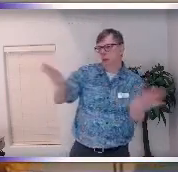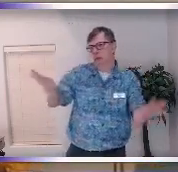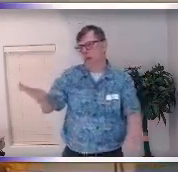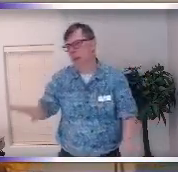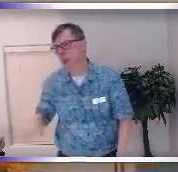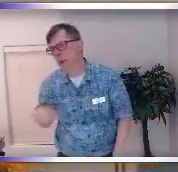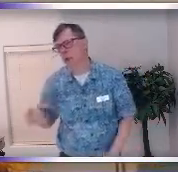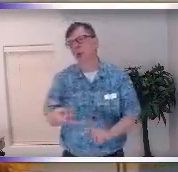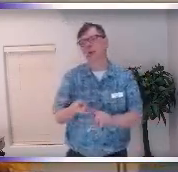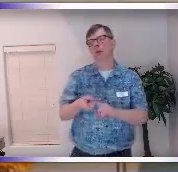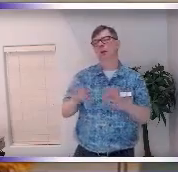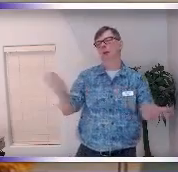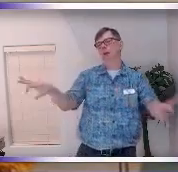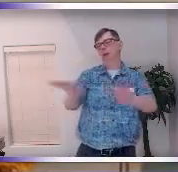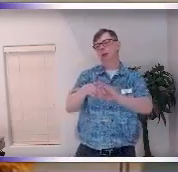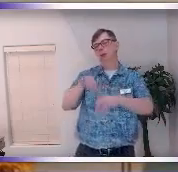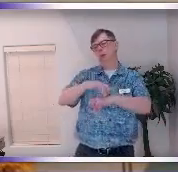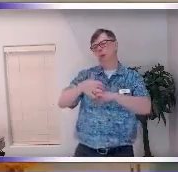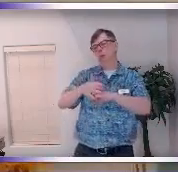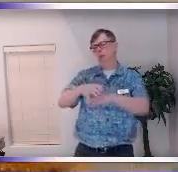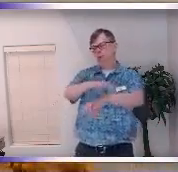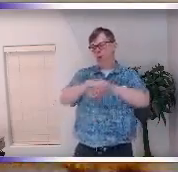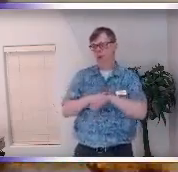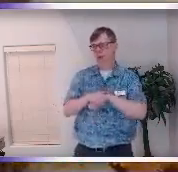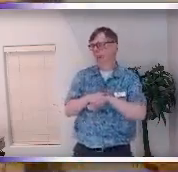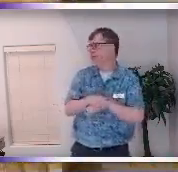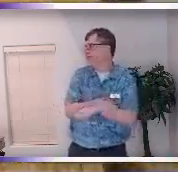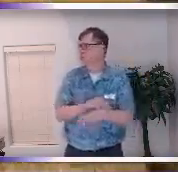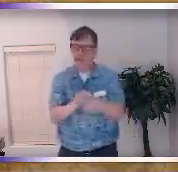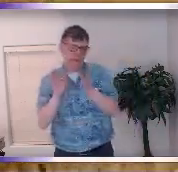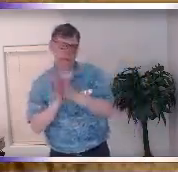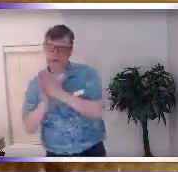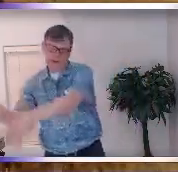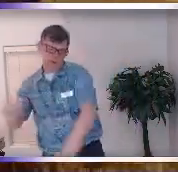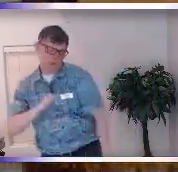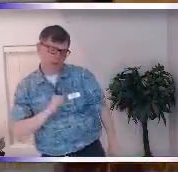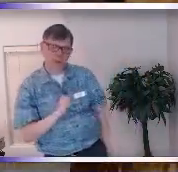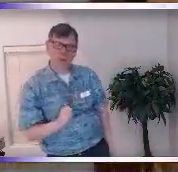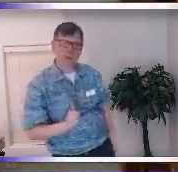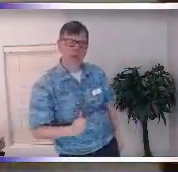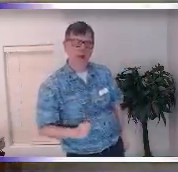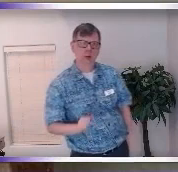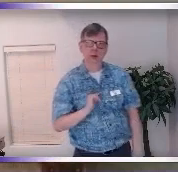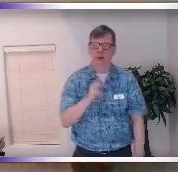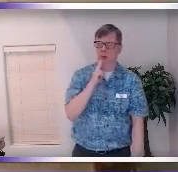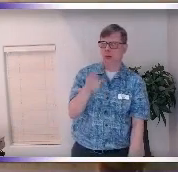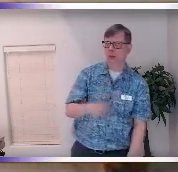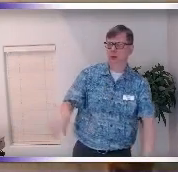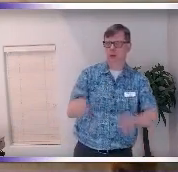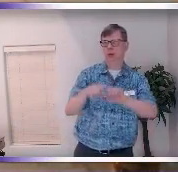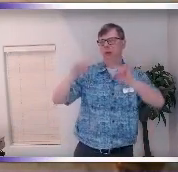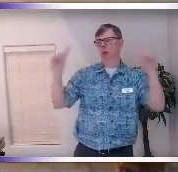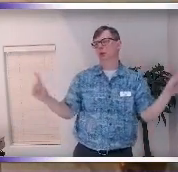relationship and it's really hard I mean I hold on to my friends tight like oh you can't leave me and uh and she you know so we we kind of had to have this